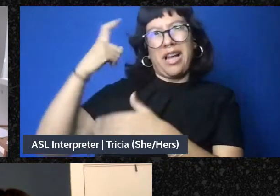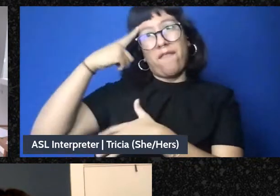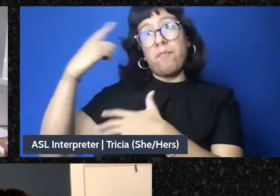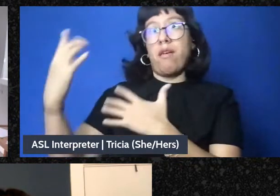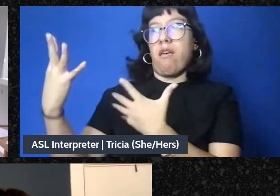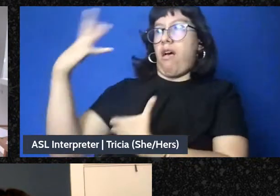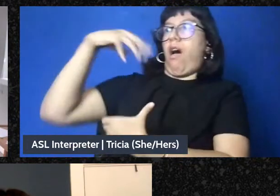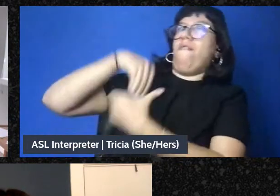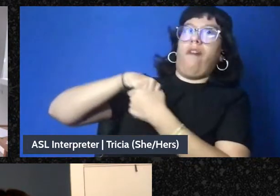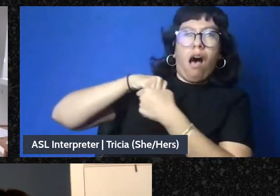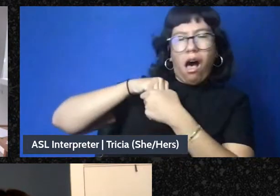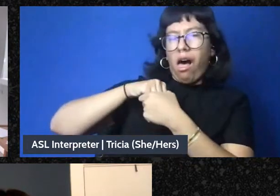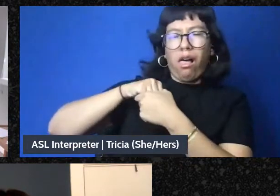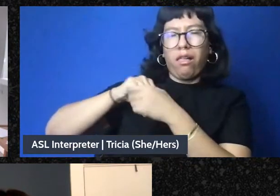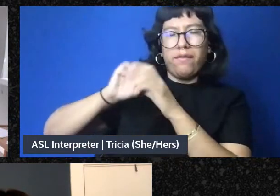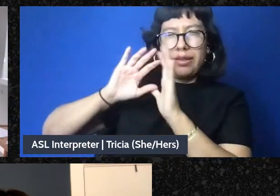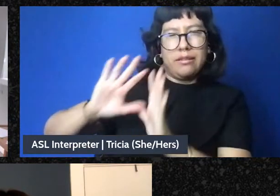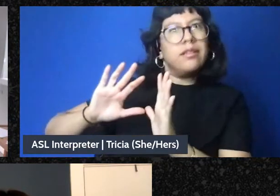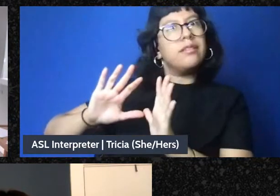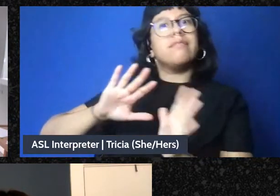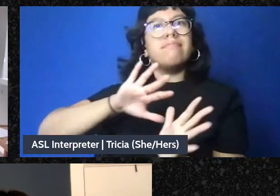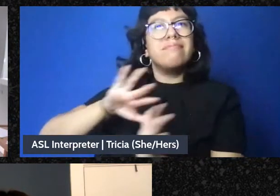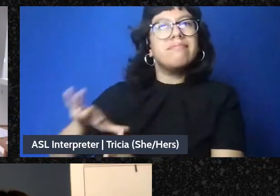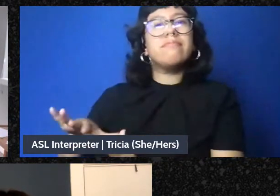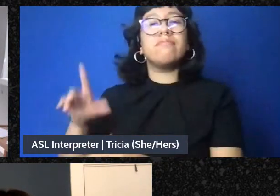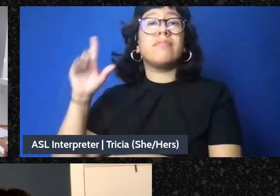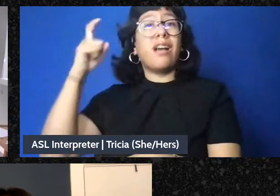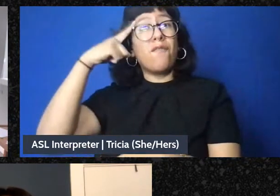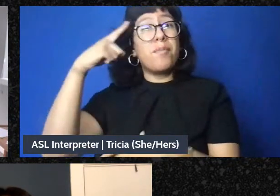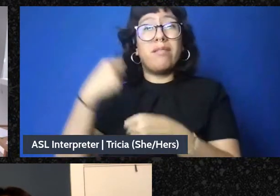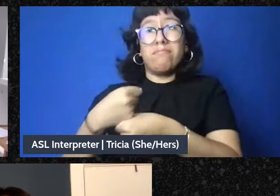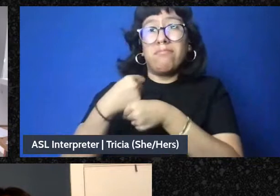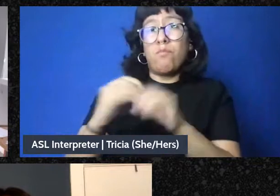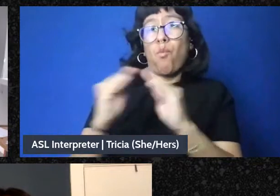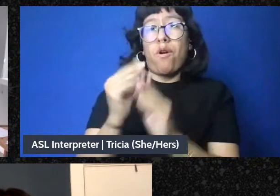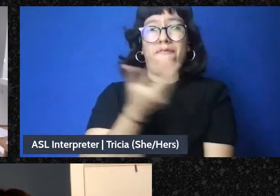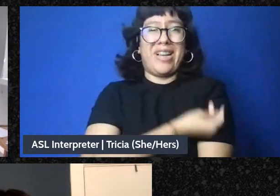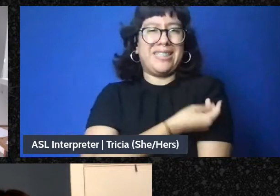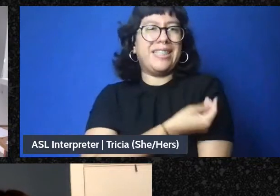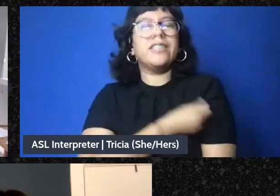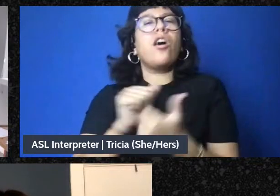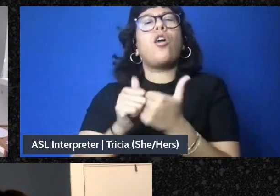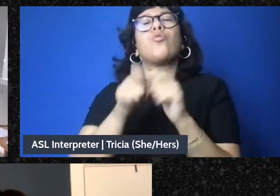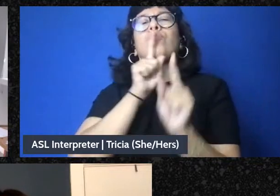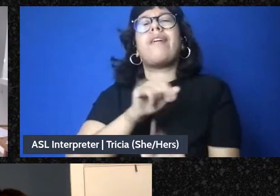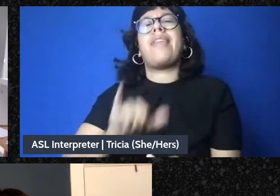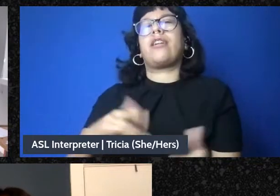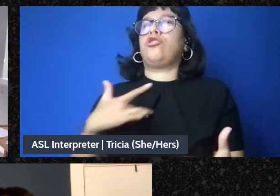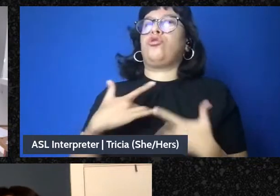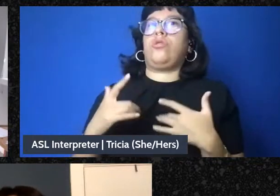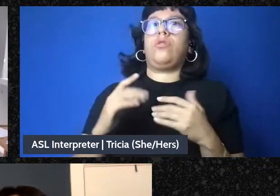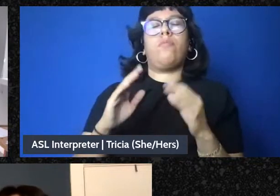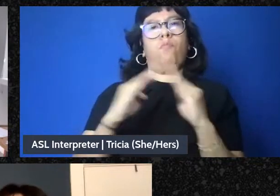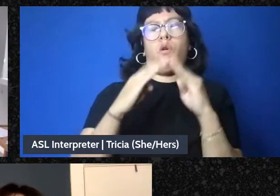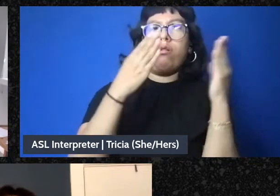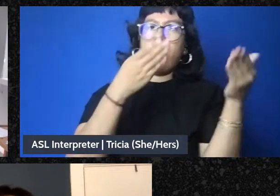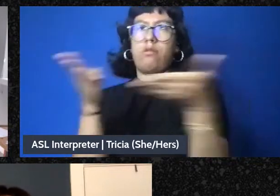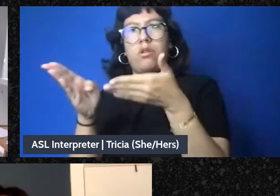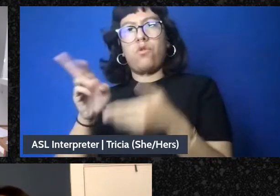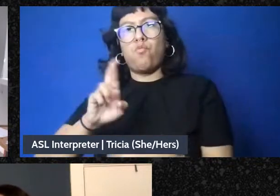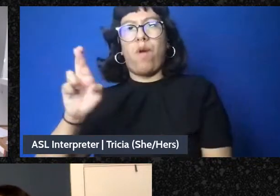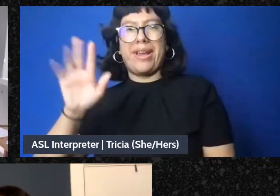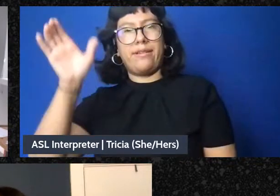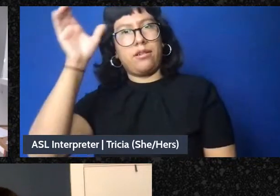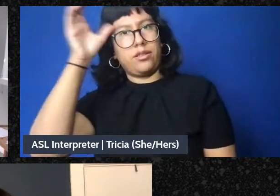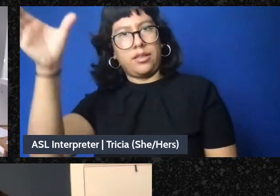to produce more vaccine. So how do you respond to this concern? Yeah, thanks, Chandon.